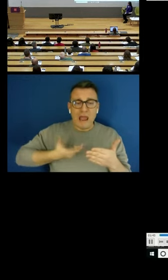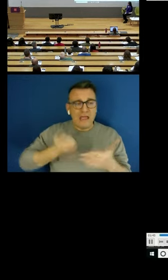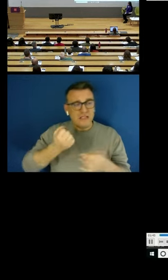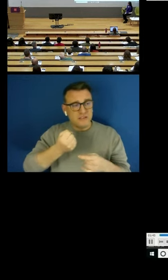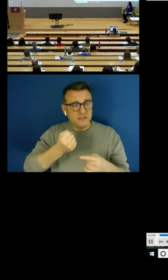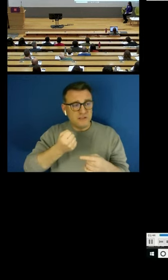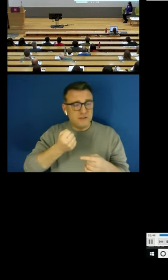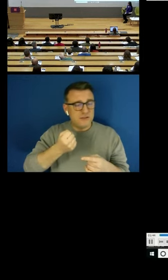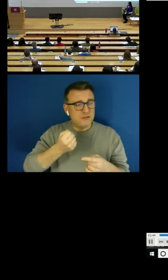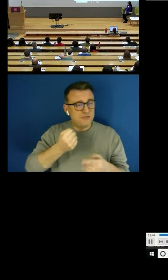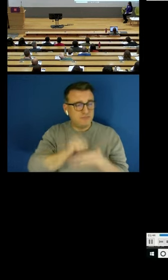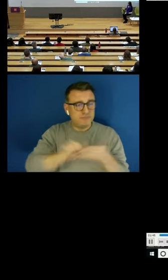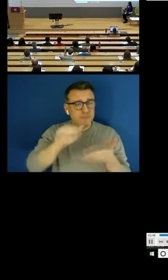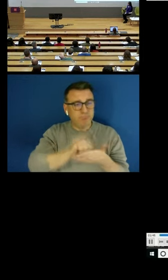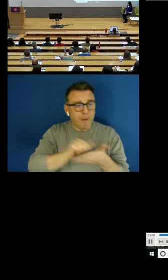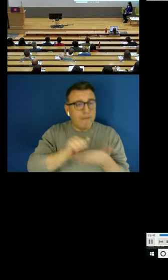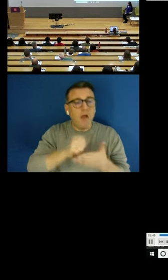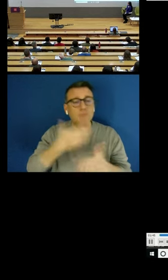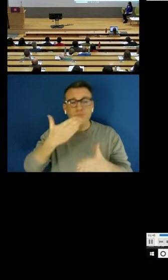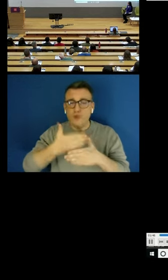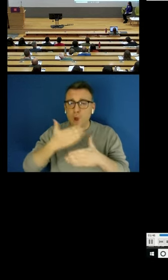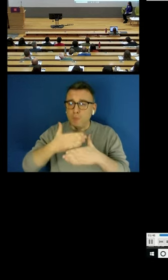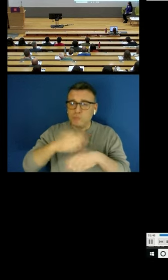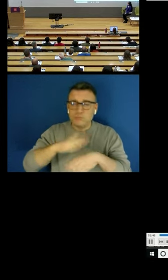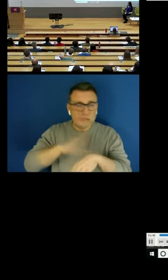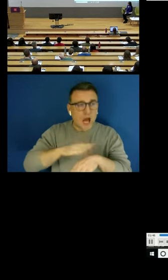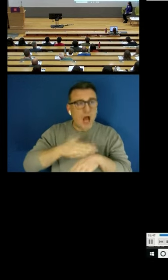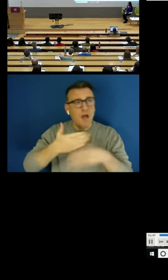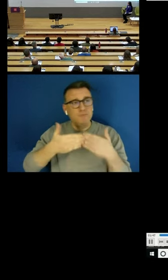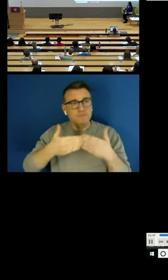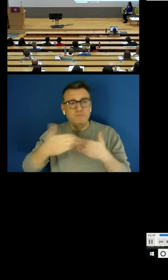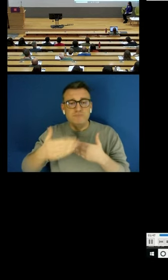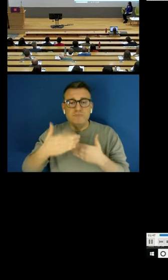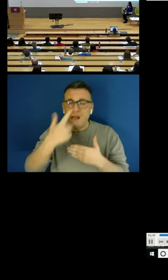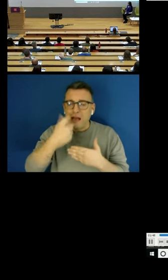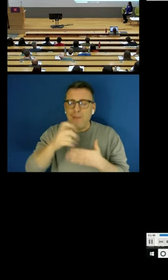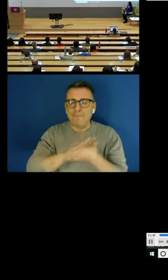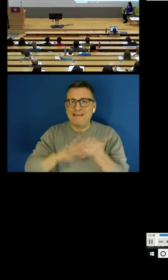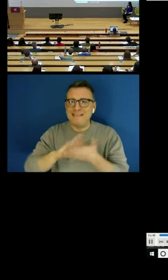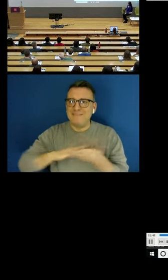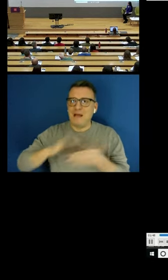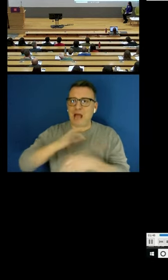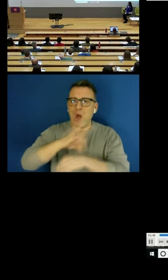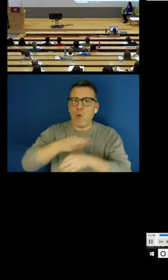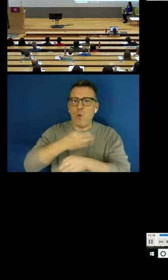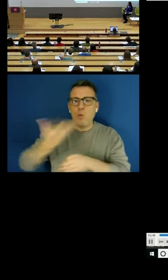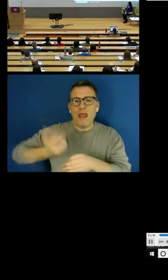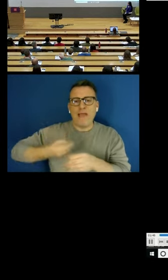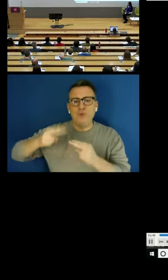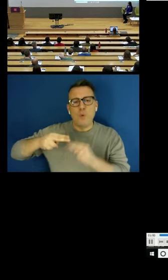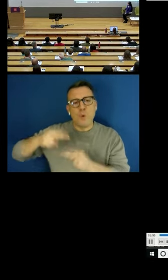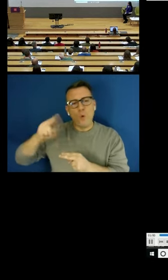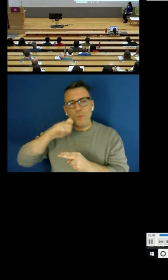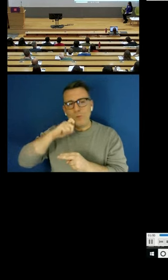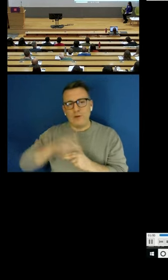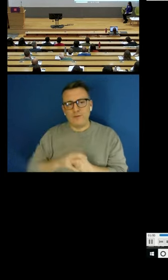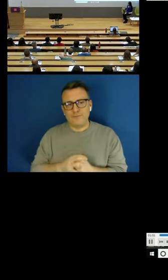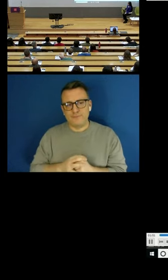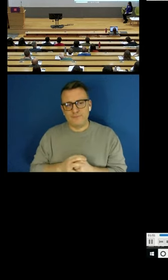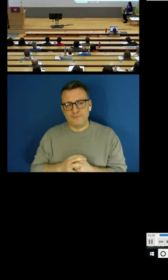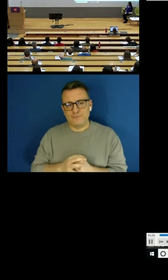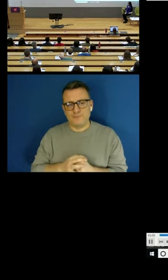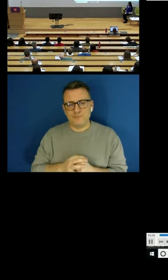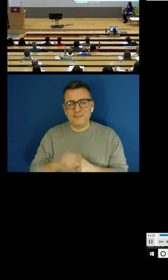and maybe increase the hourly earnings. If I work in the day I would barely make minimum